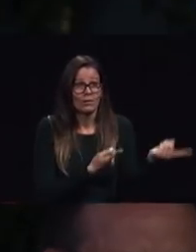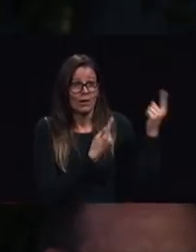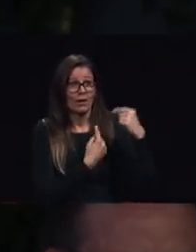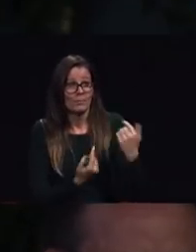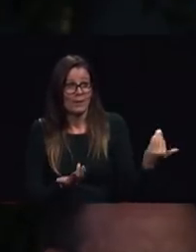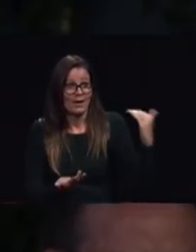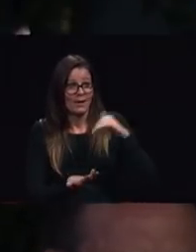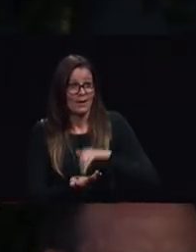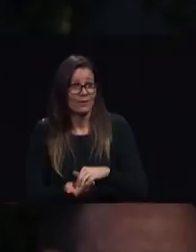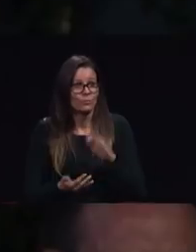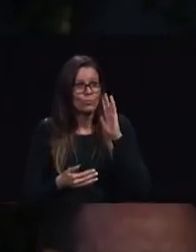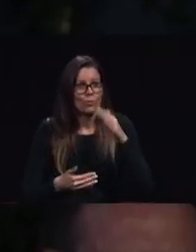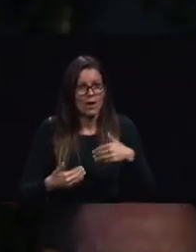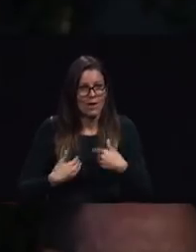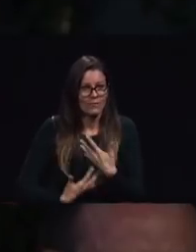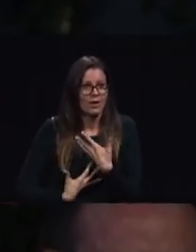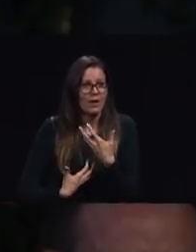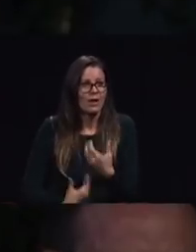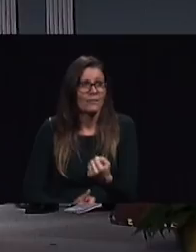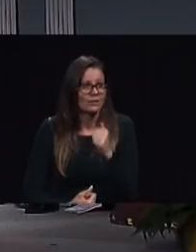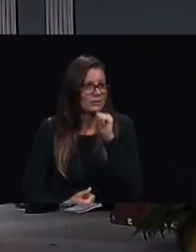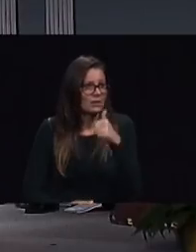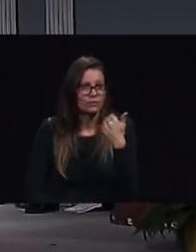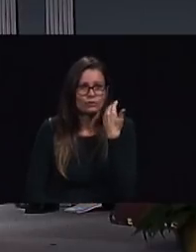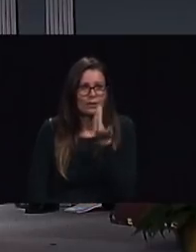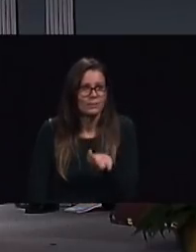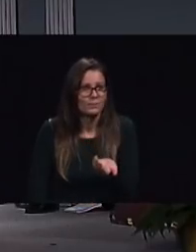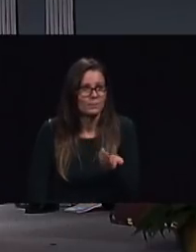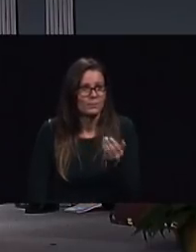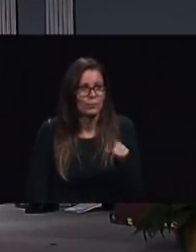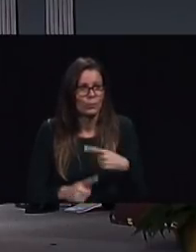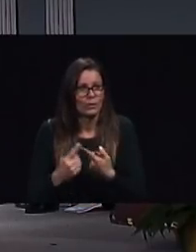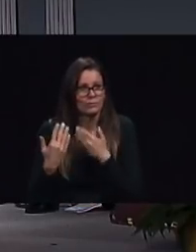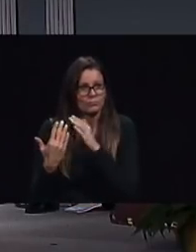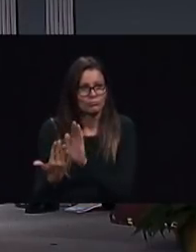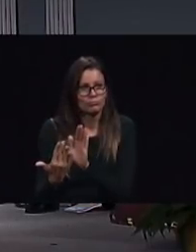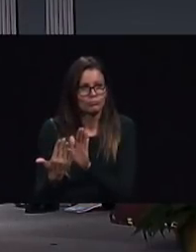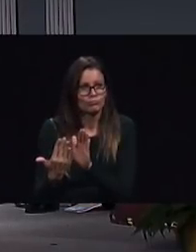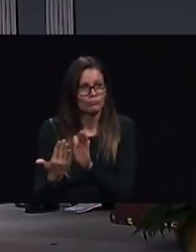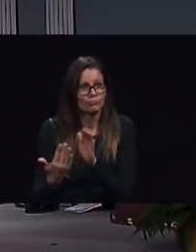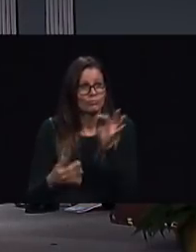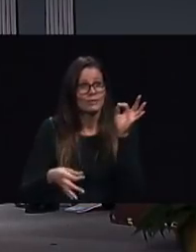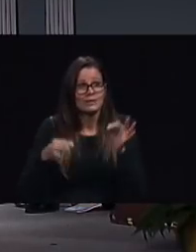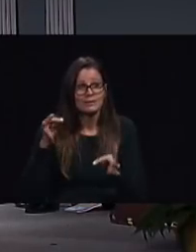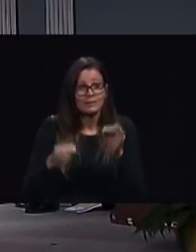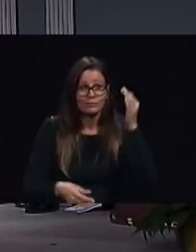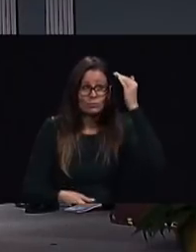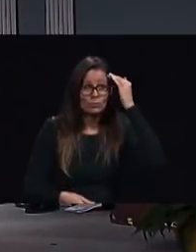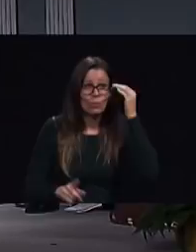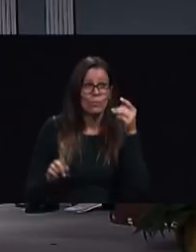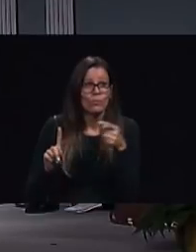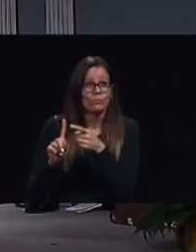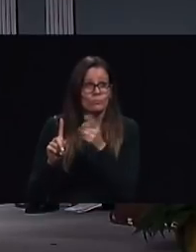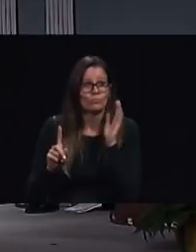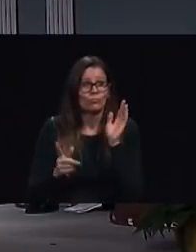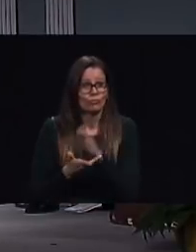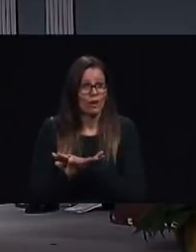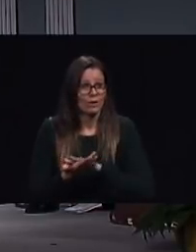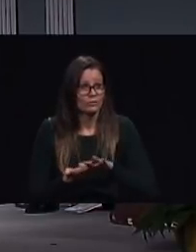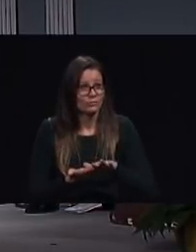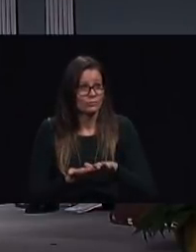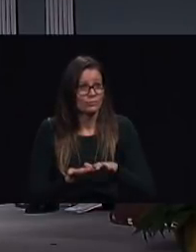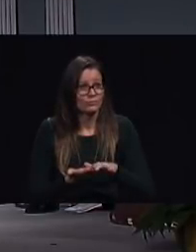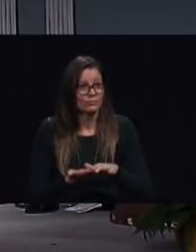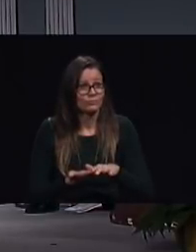confidence and not be ashamed before him at his coming if you know that he is righteous you know that